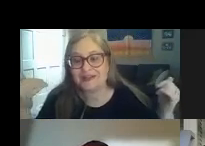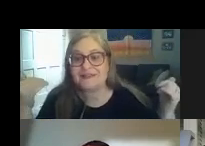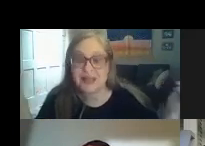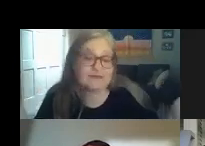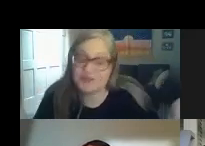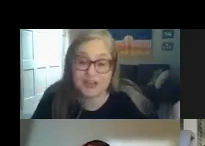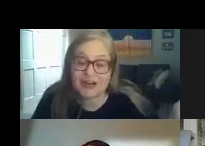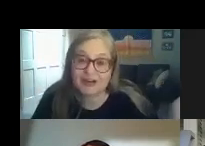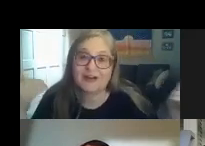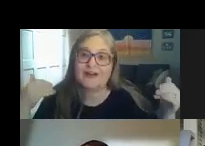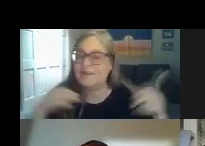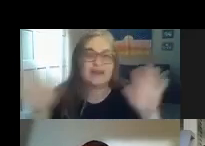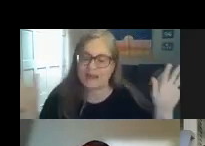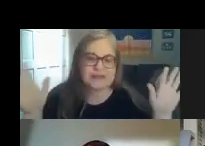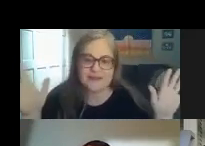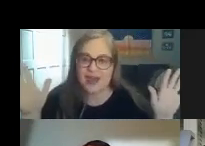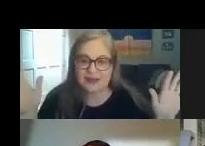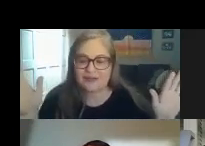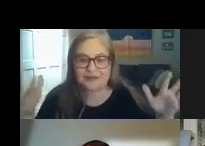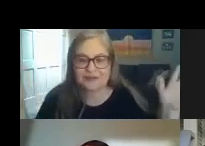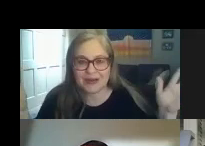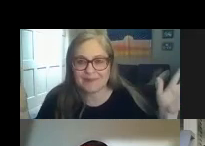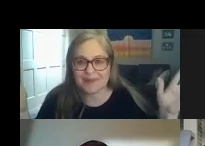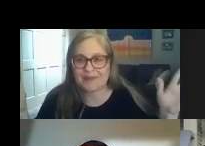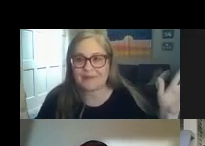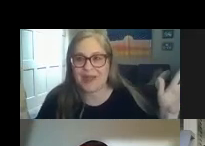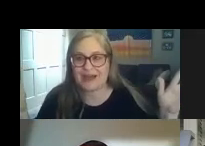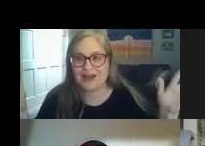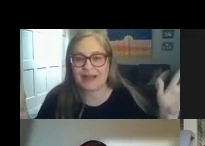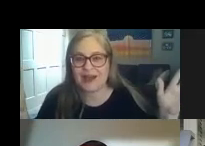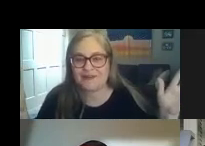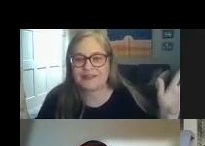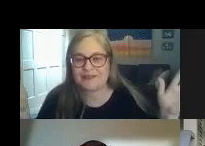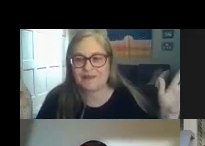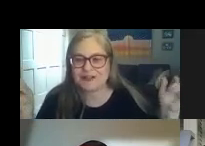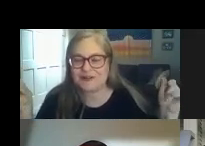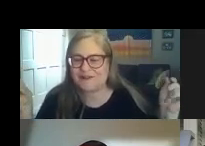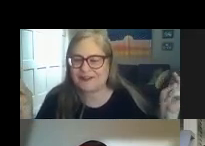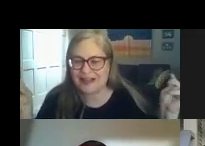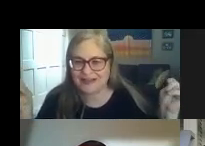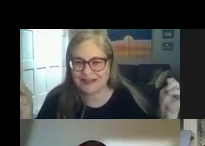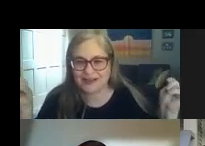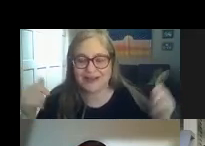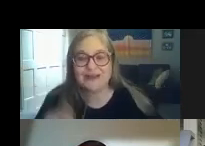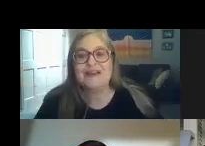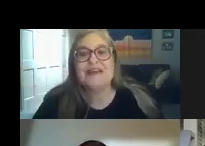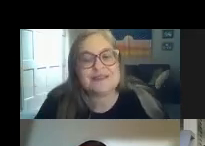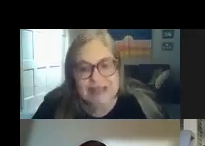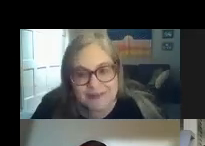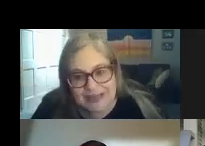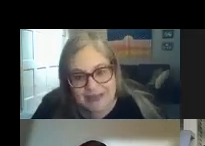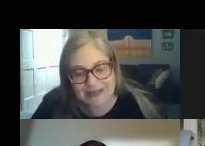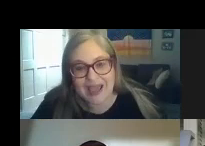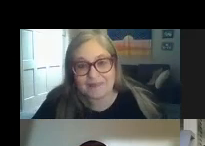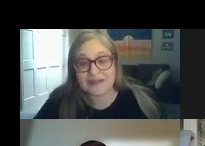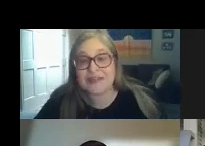naive said sure and it was fine i don't remember anything bad coming out of it except i walked away feeling kind of yucky the